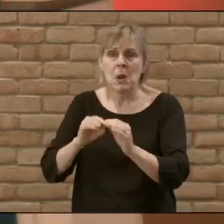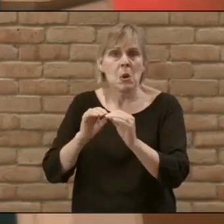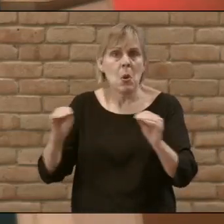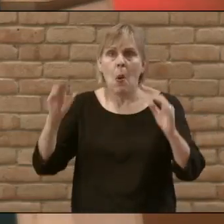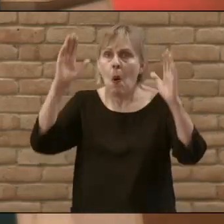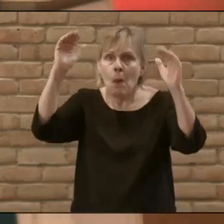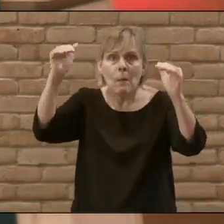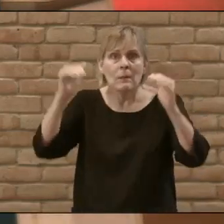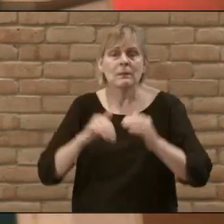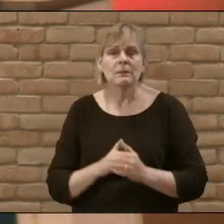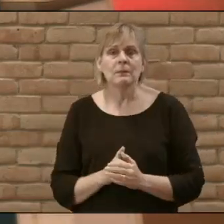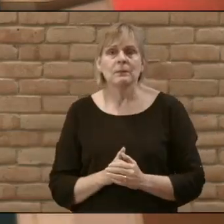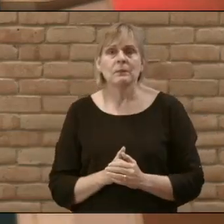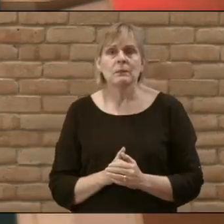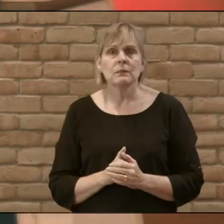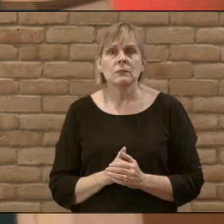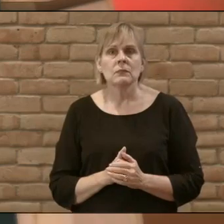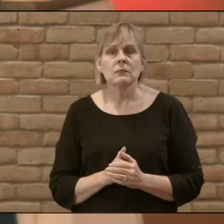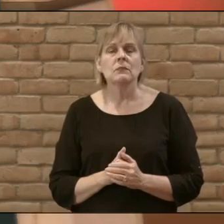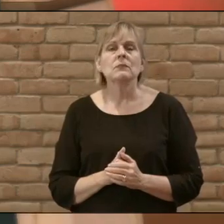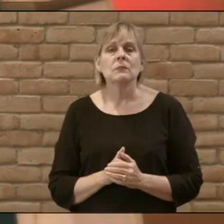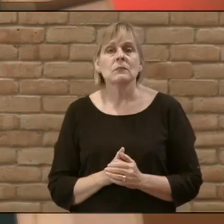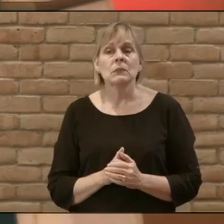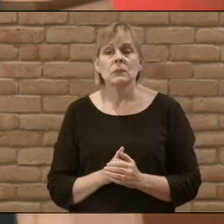Jesus will not be rushed